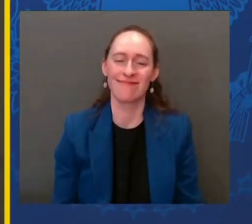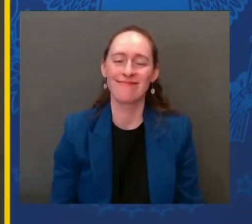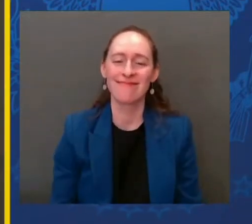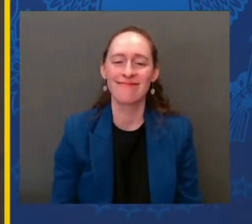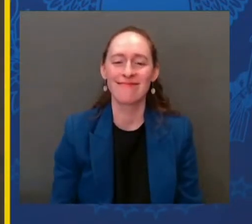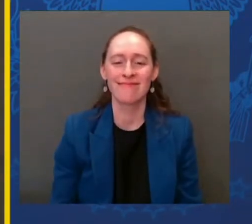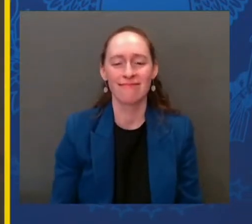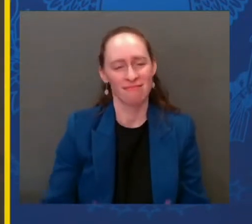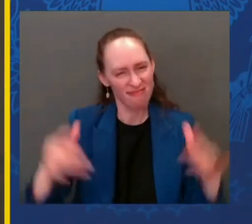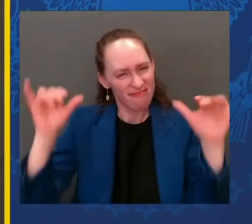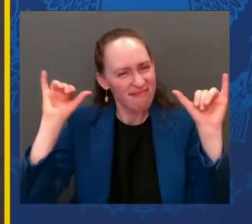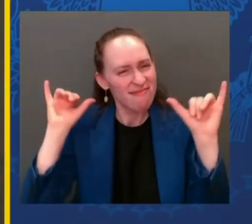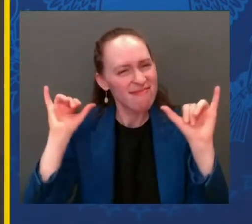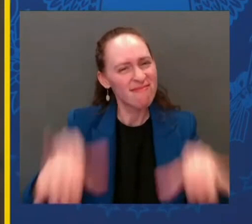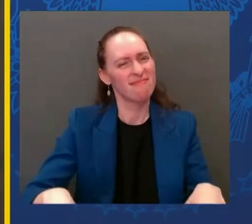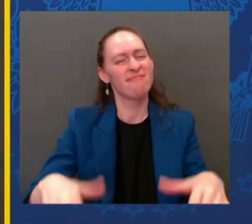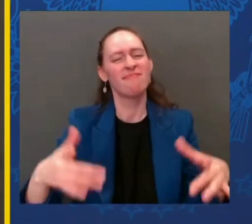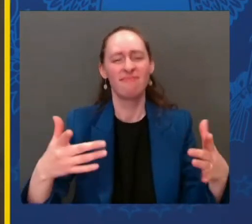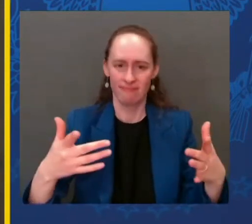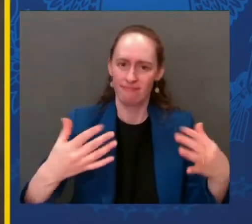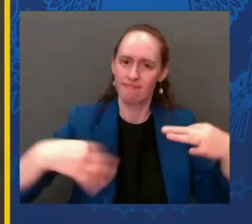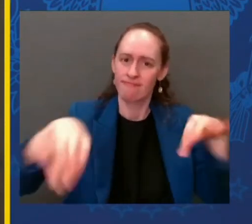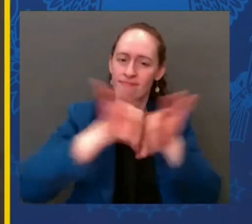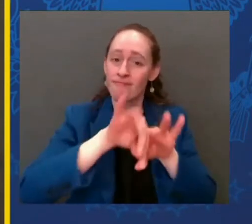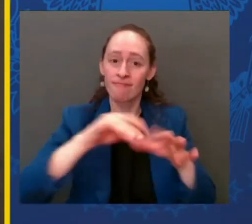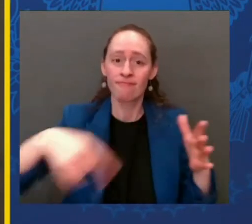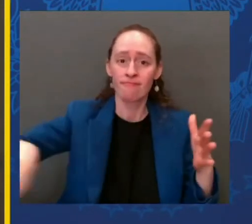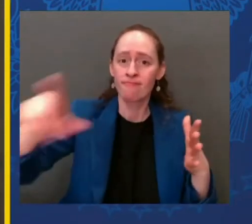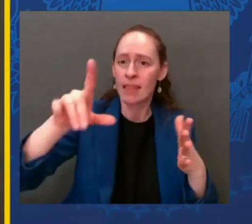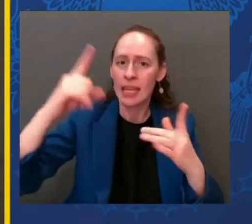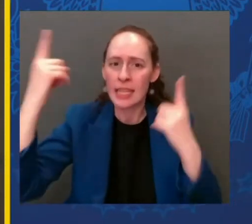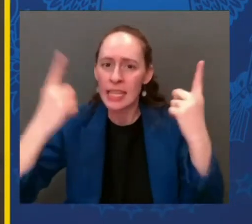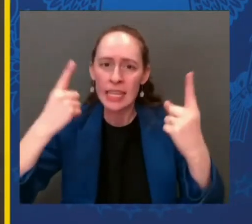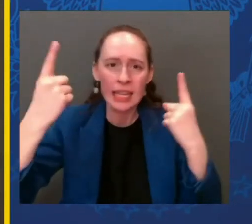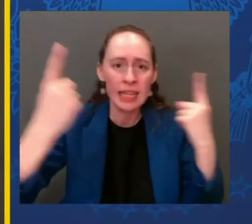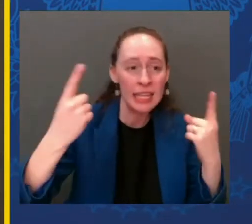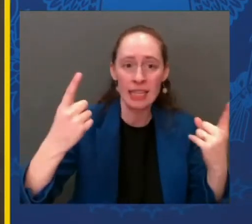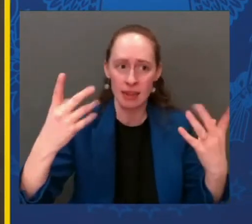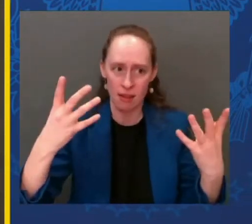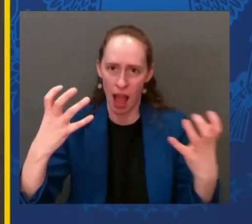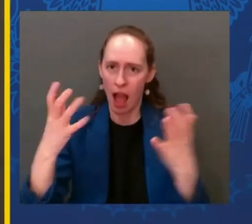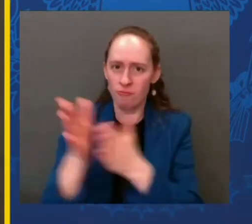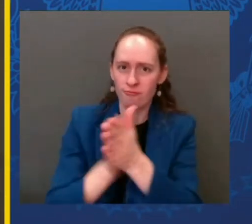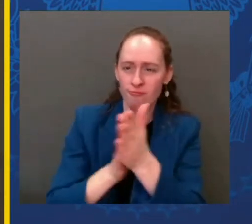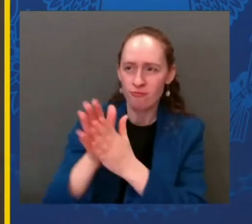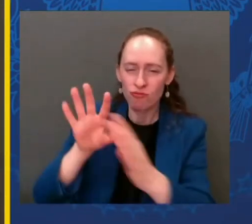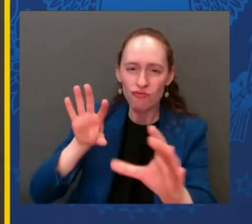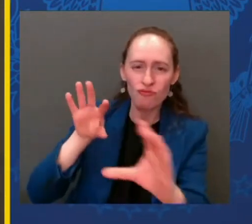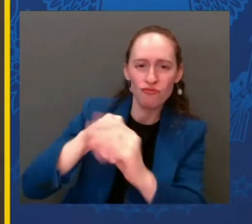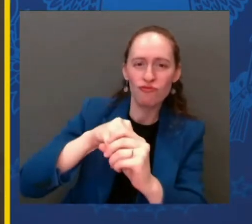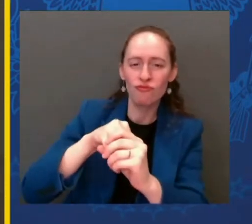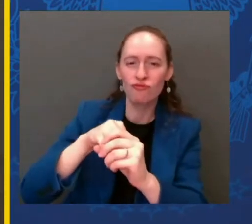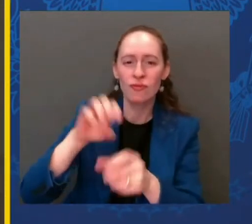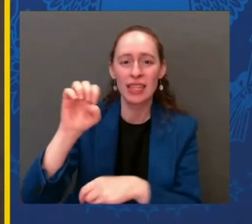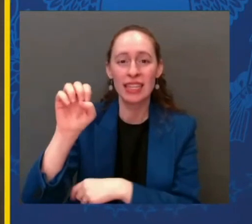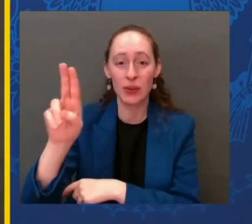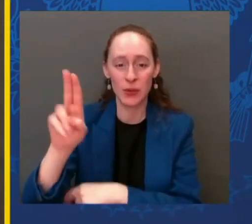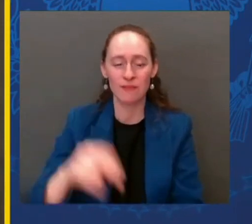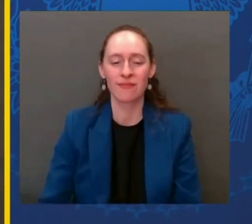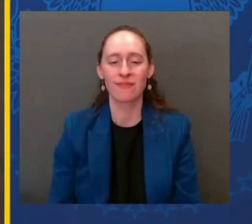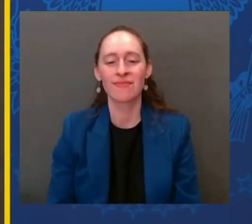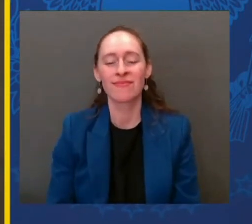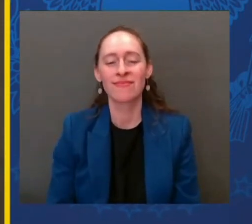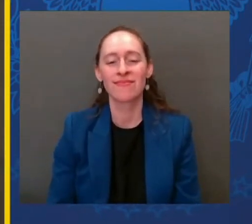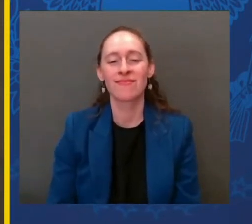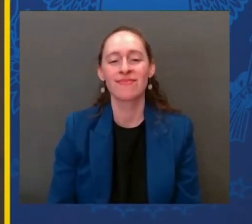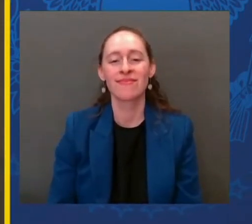membership. President Sandhu is here today. I'm not sure where she is, but I'm proud to stand with you and the freedom-loving people